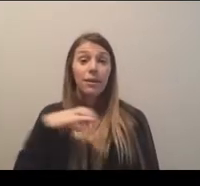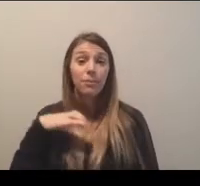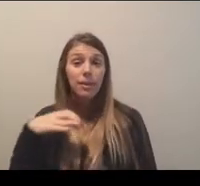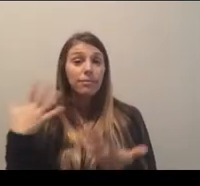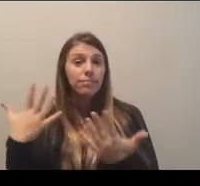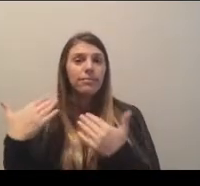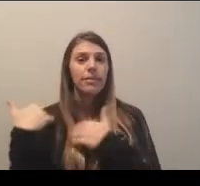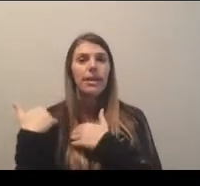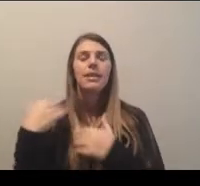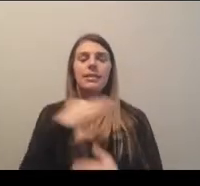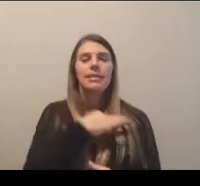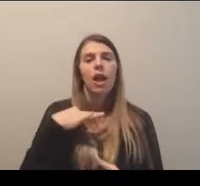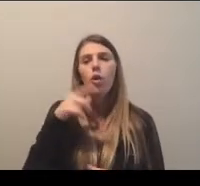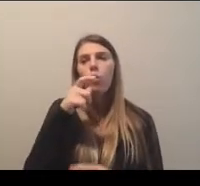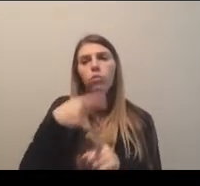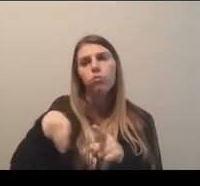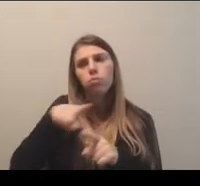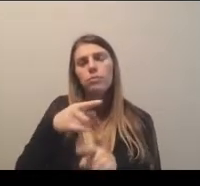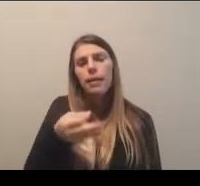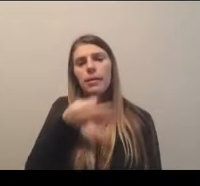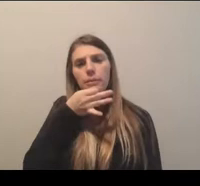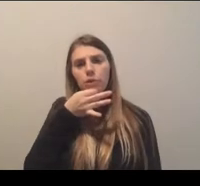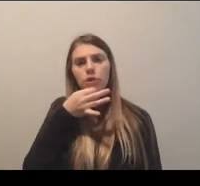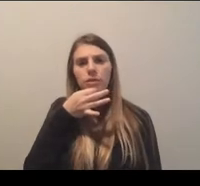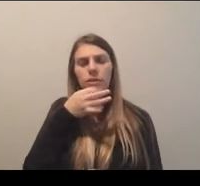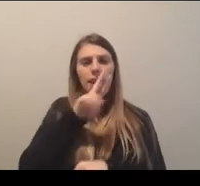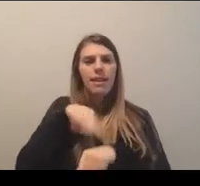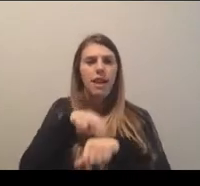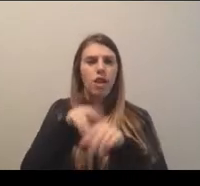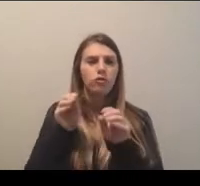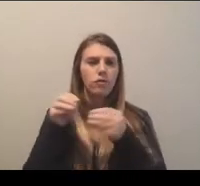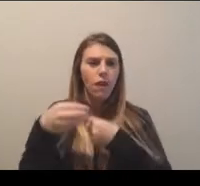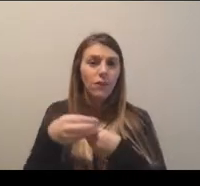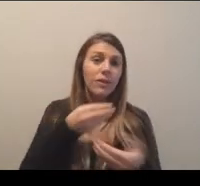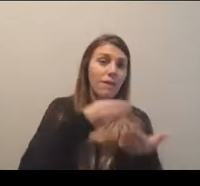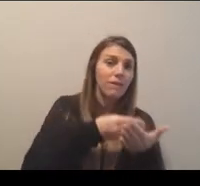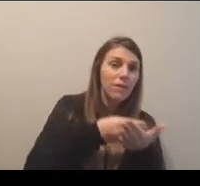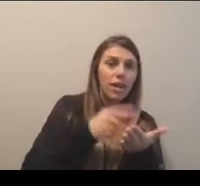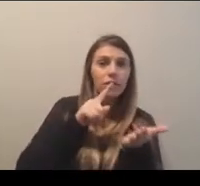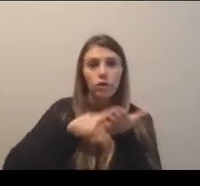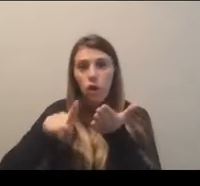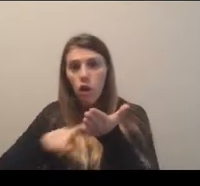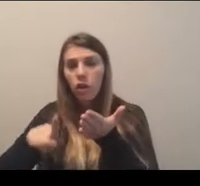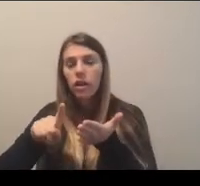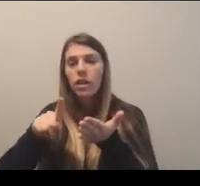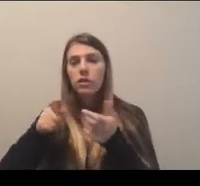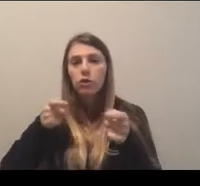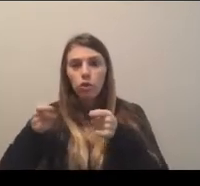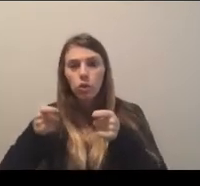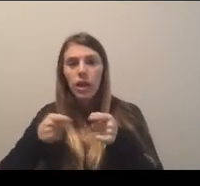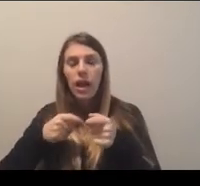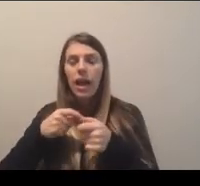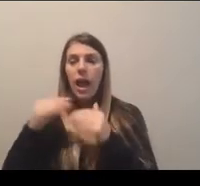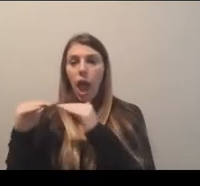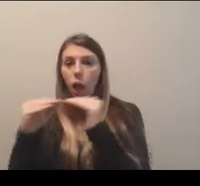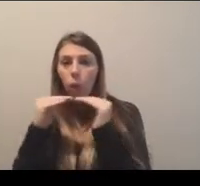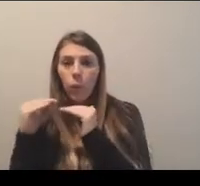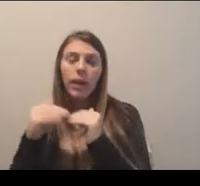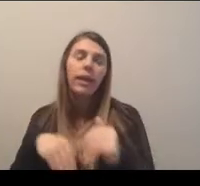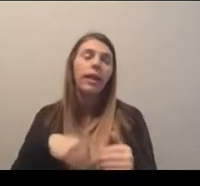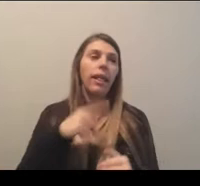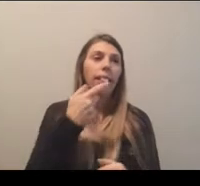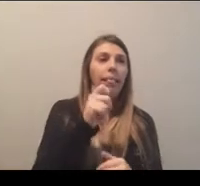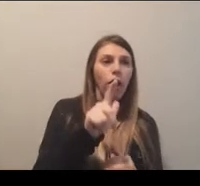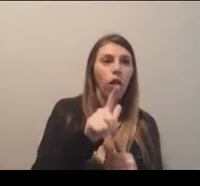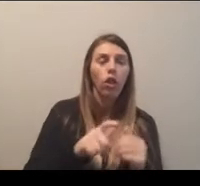of staff with expertise across the national office in finance, auditing, governance, equity, legal affairs,